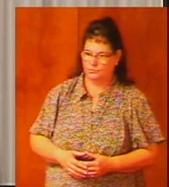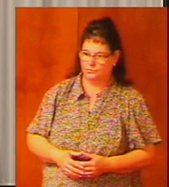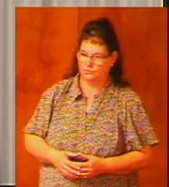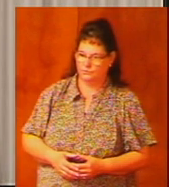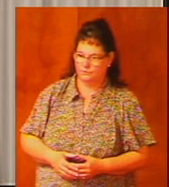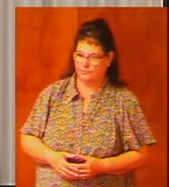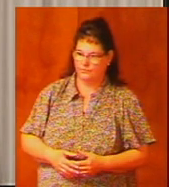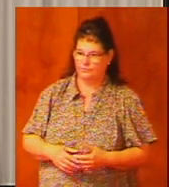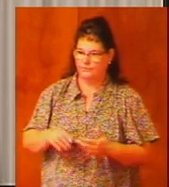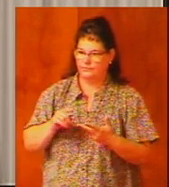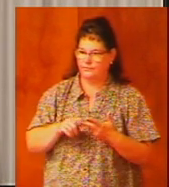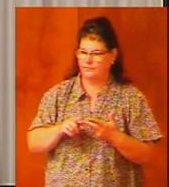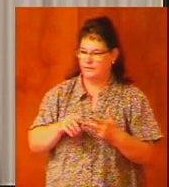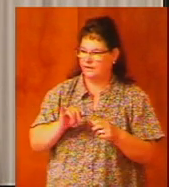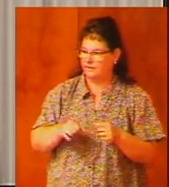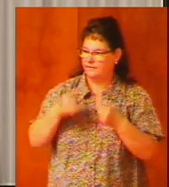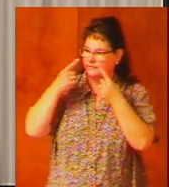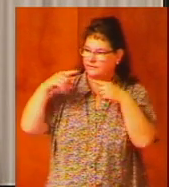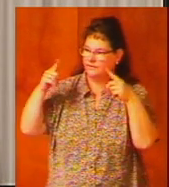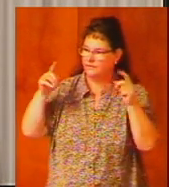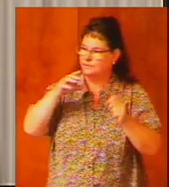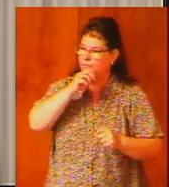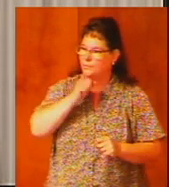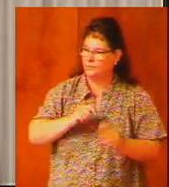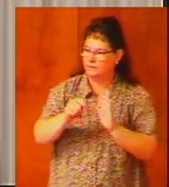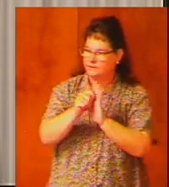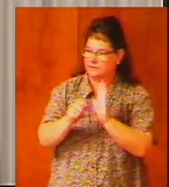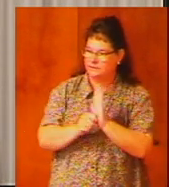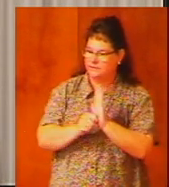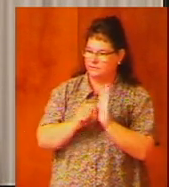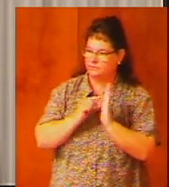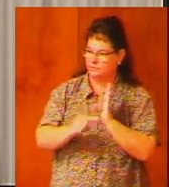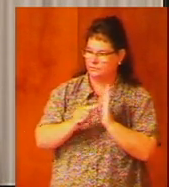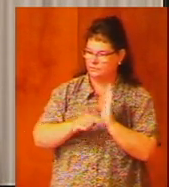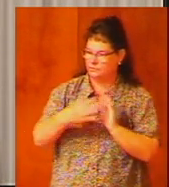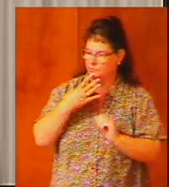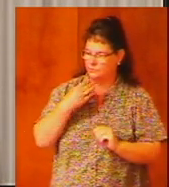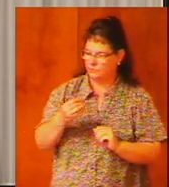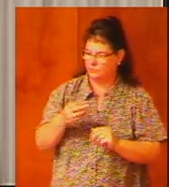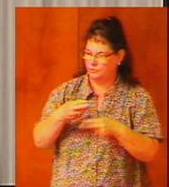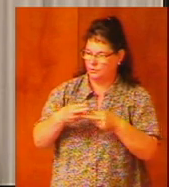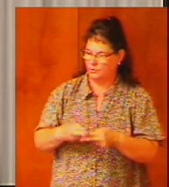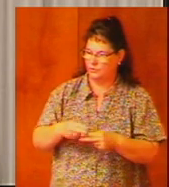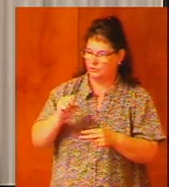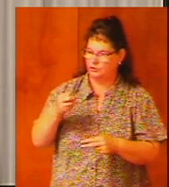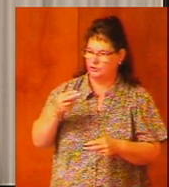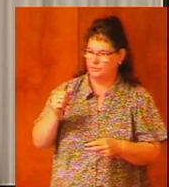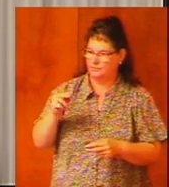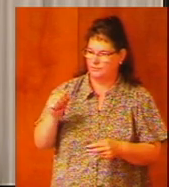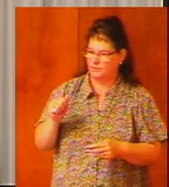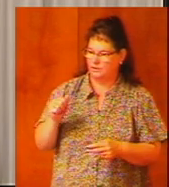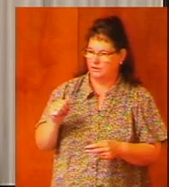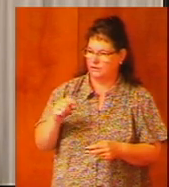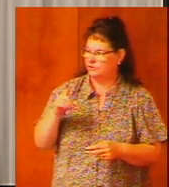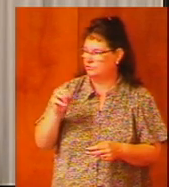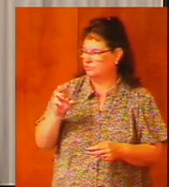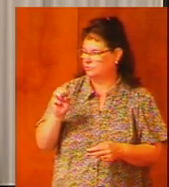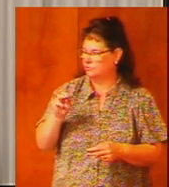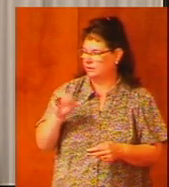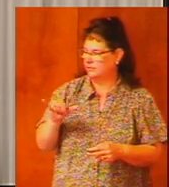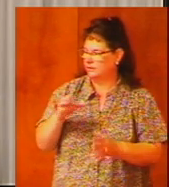in that famous Old Testament passage that the Jews call the Shema Deuteronomy chapter